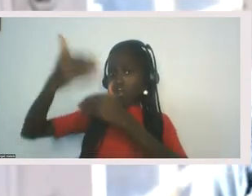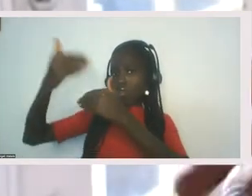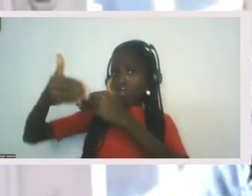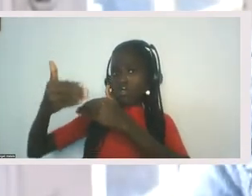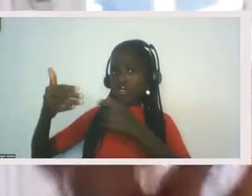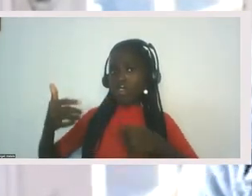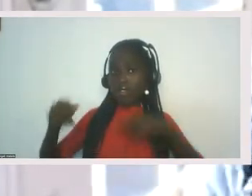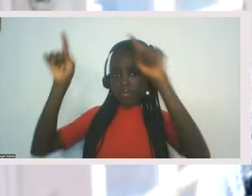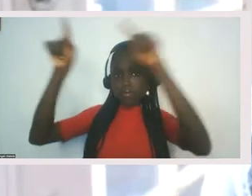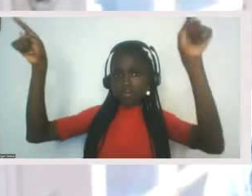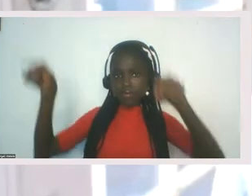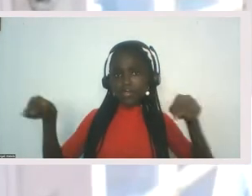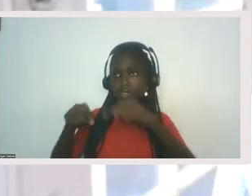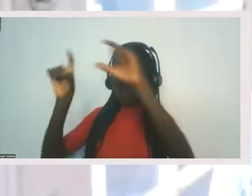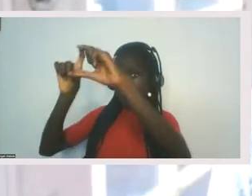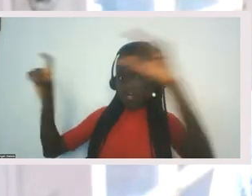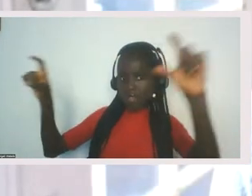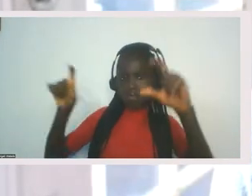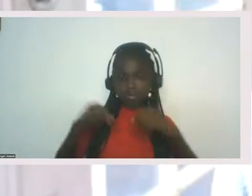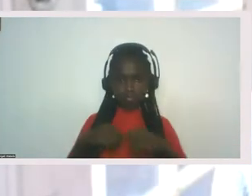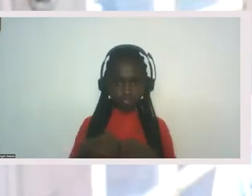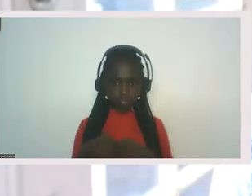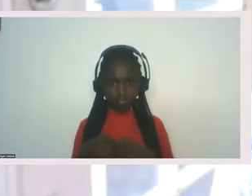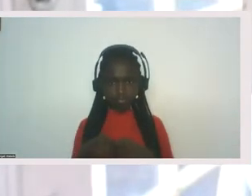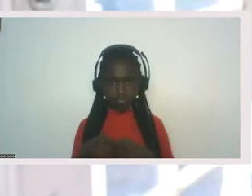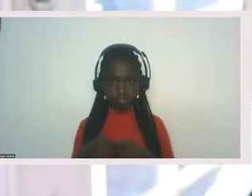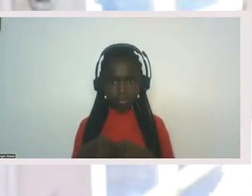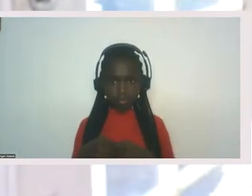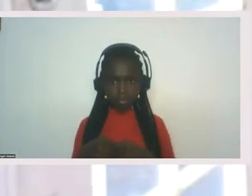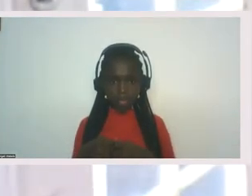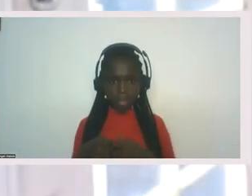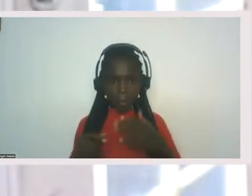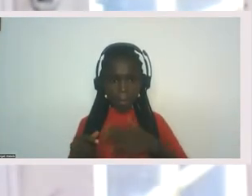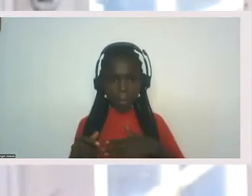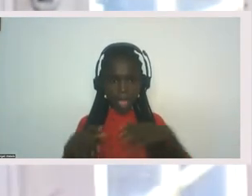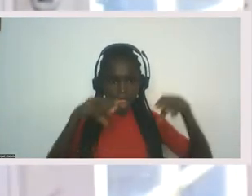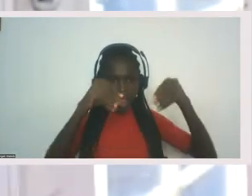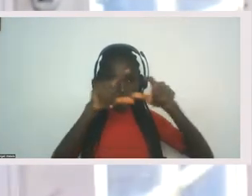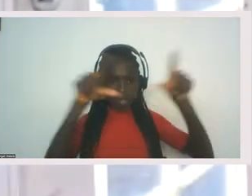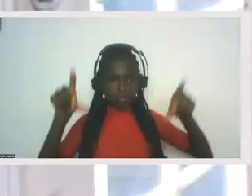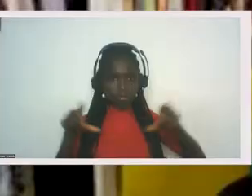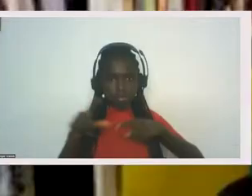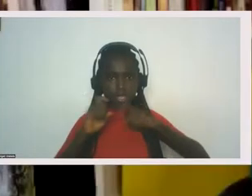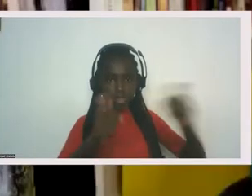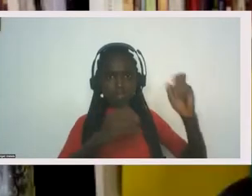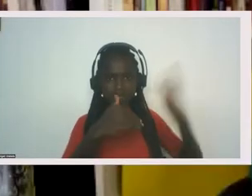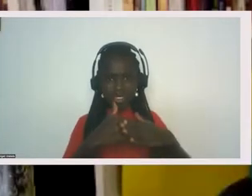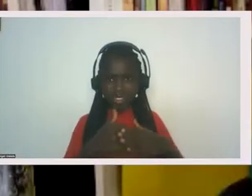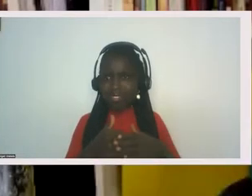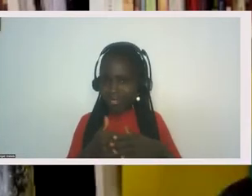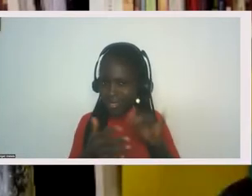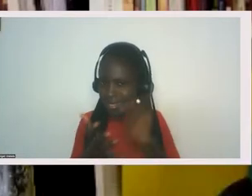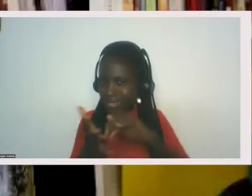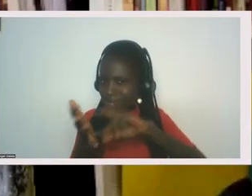yeah. And so I'm giving my land back by putting this sign here. Is that what you're referring to? Is it much more than that?